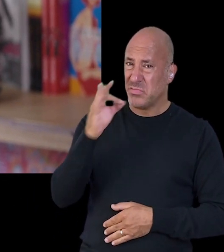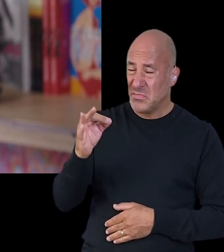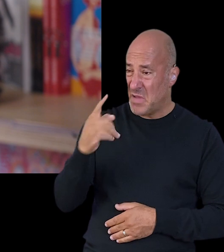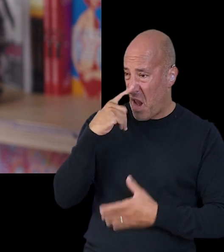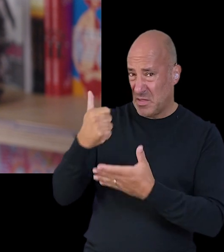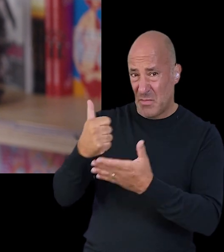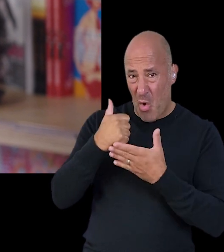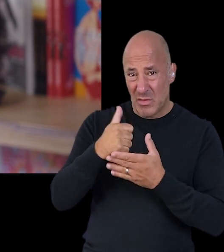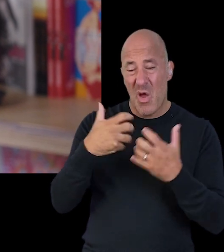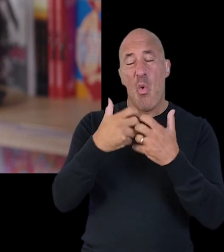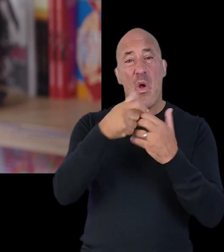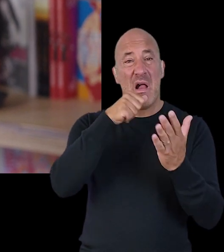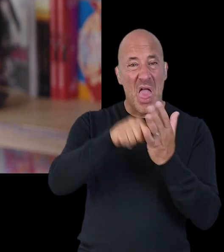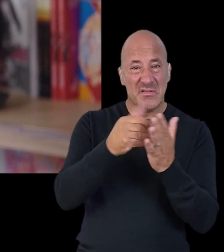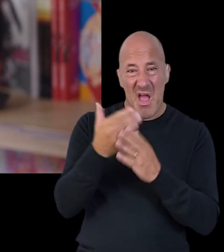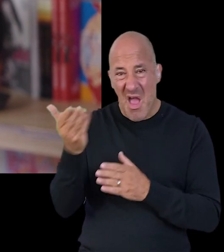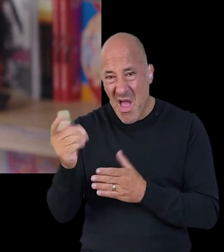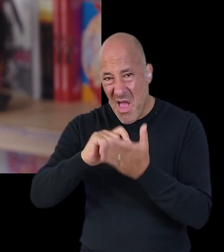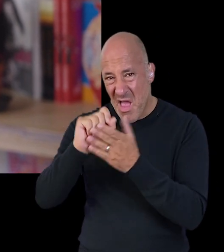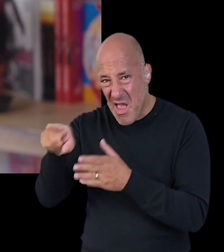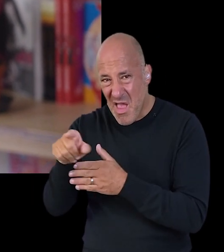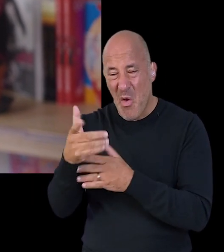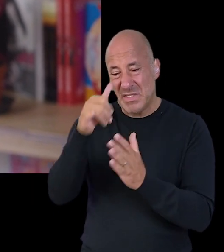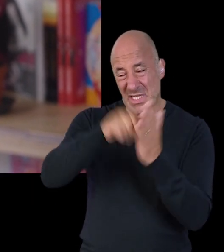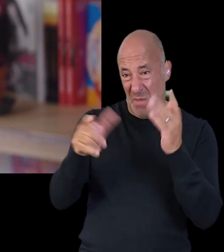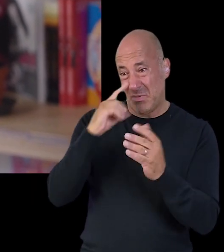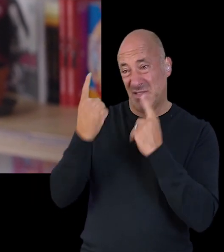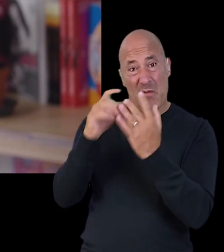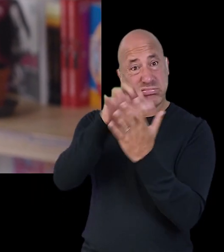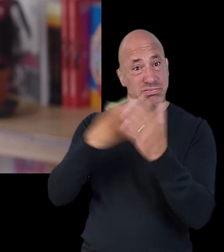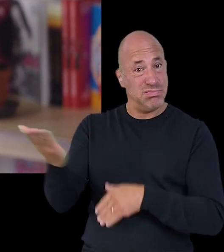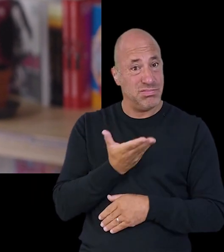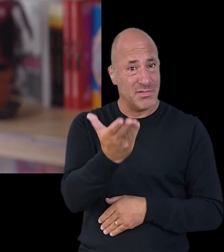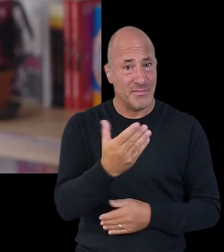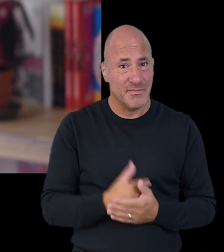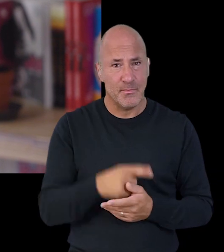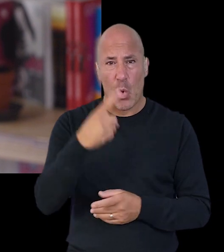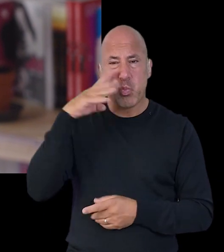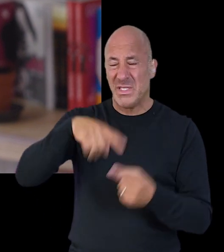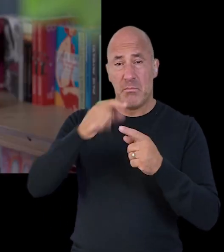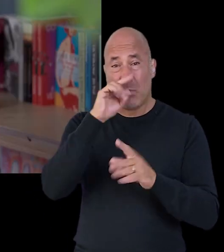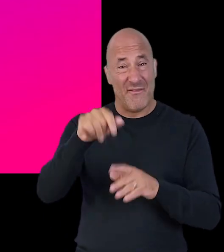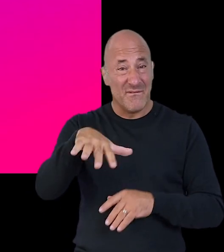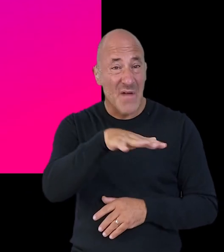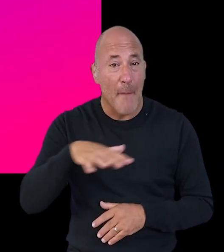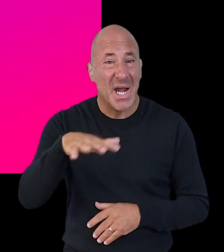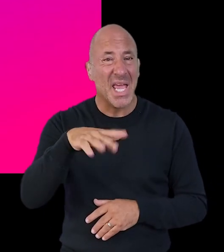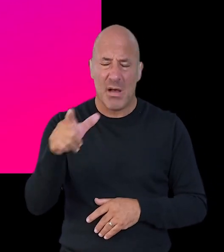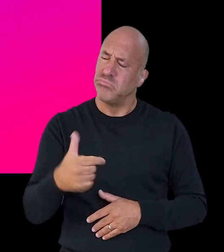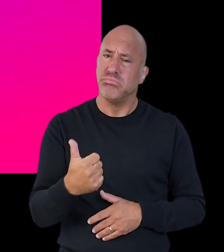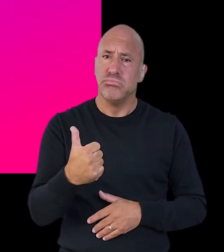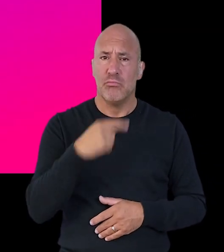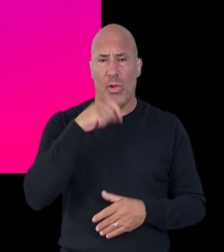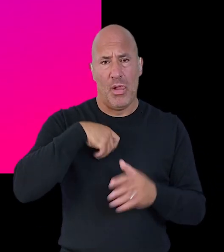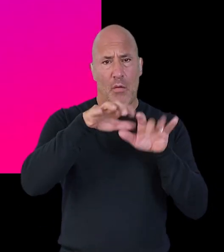and able to provide useful evidence then you should ask them to support your case by writing letters or statements themselves those witnesses